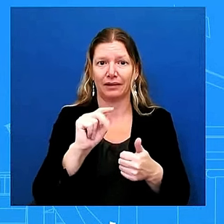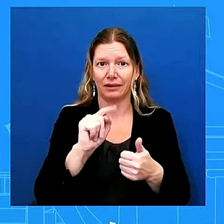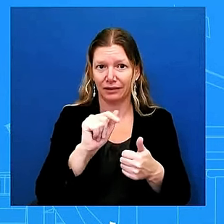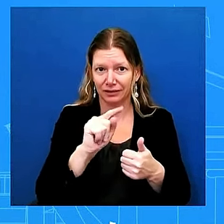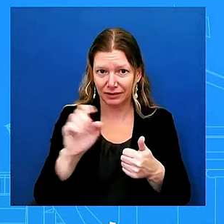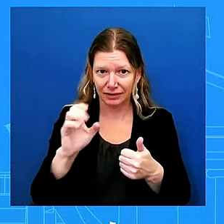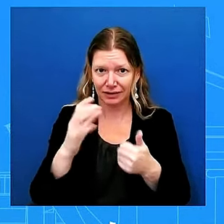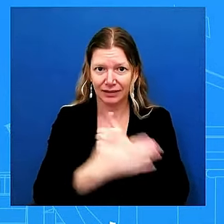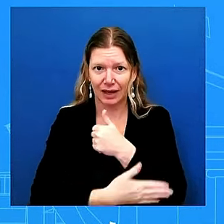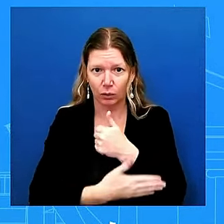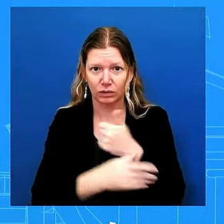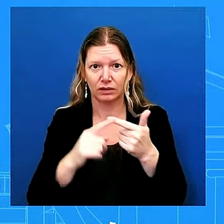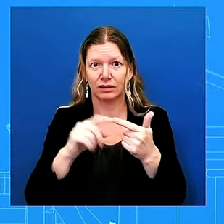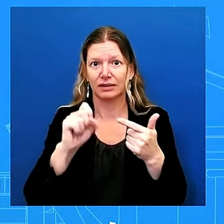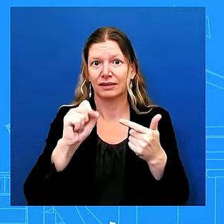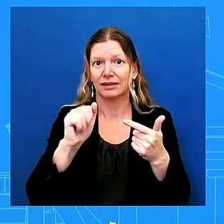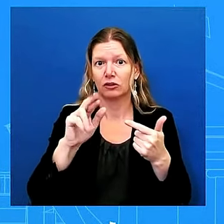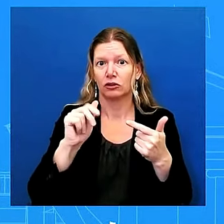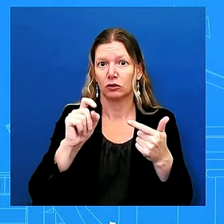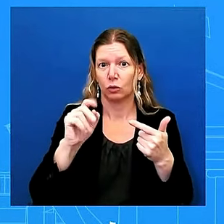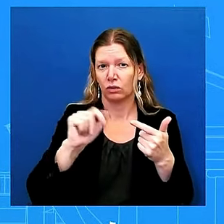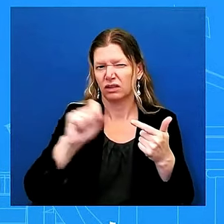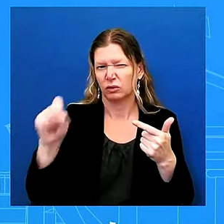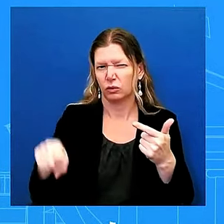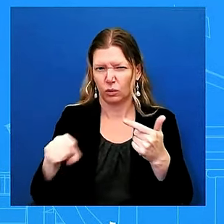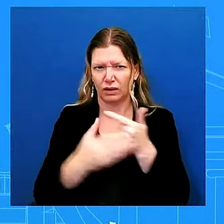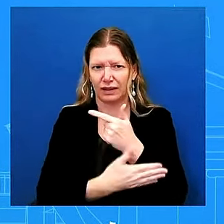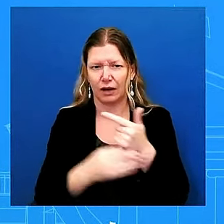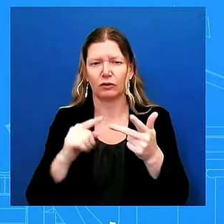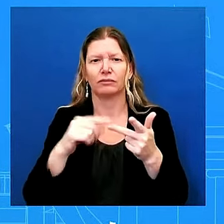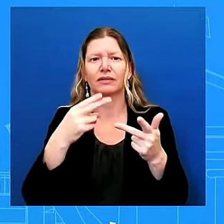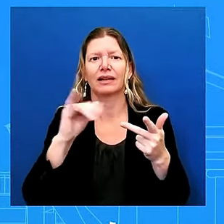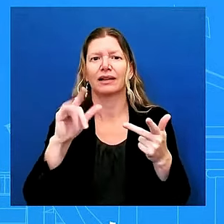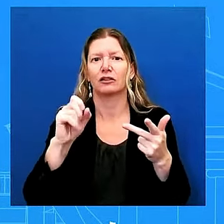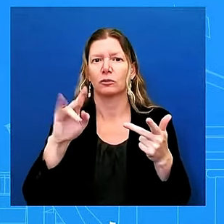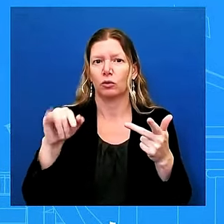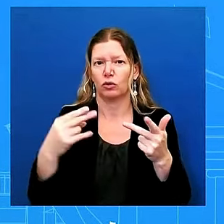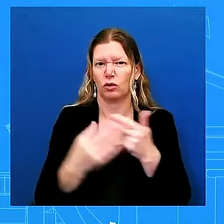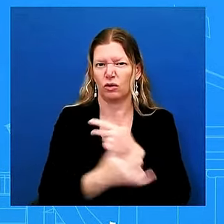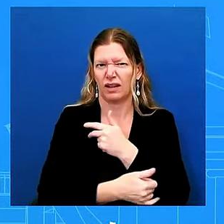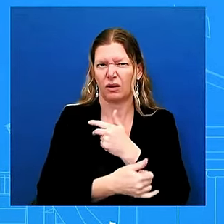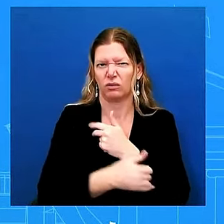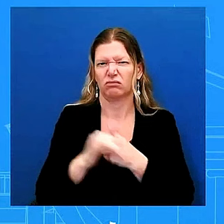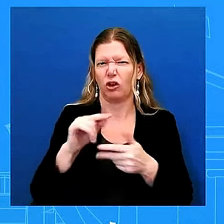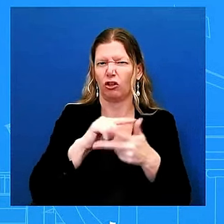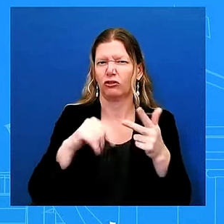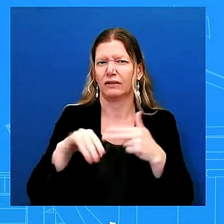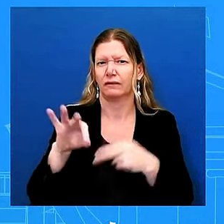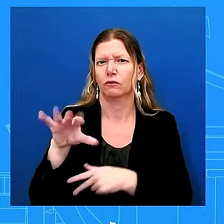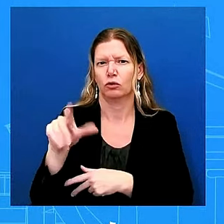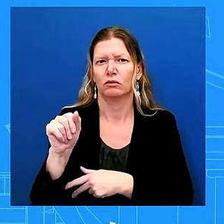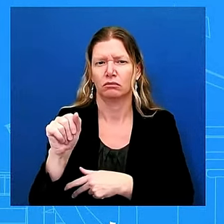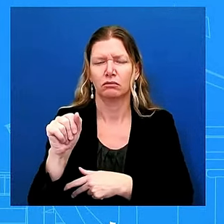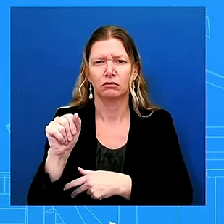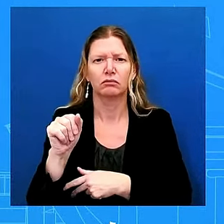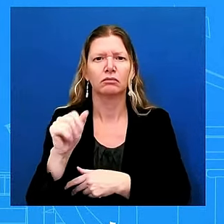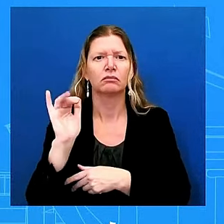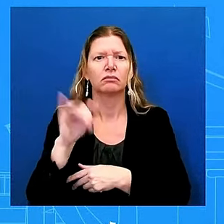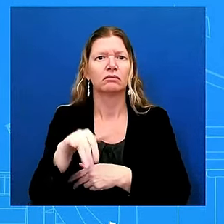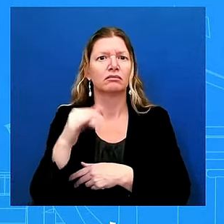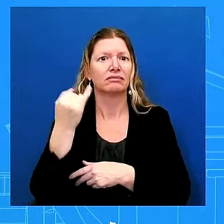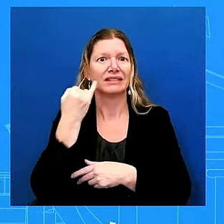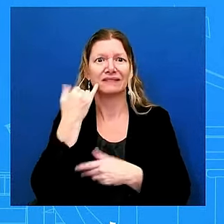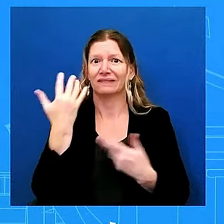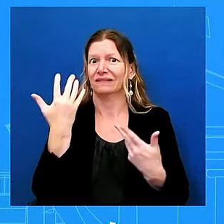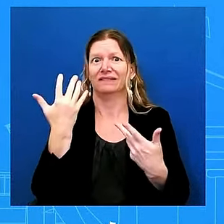and we think that will likely be the place in a place like ashville and its surrounding areas we send people door to door fema literally goes